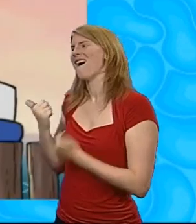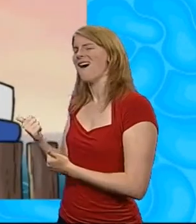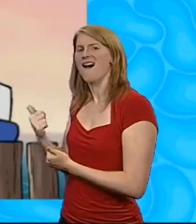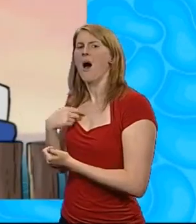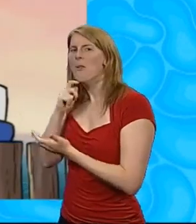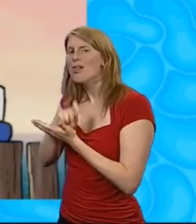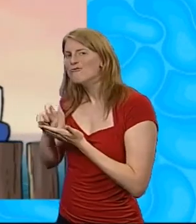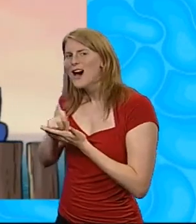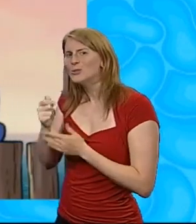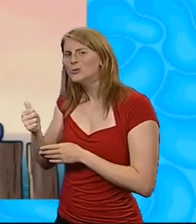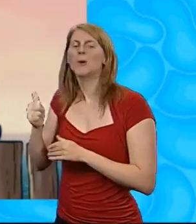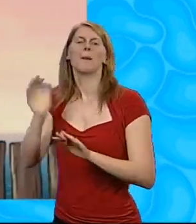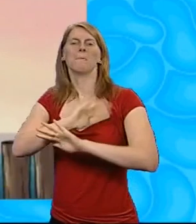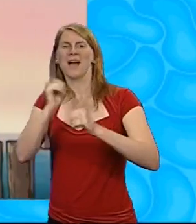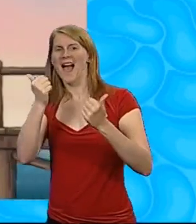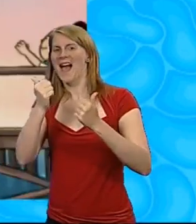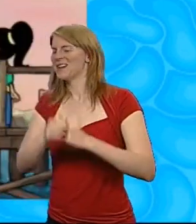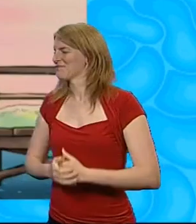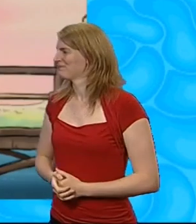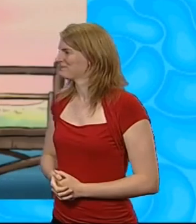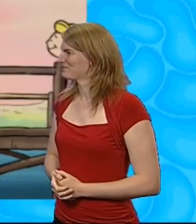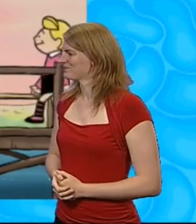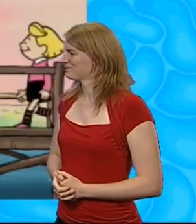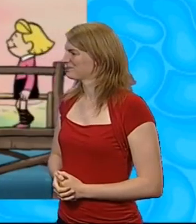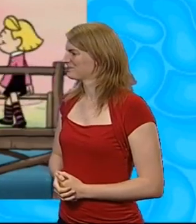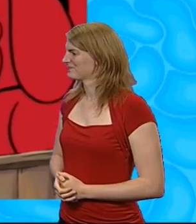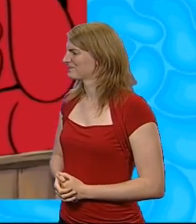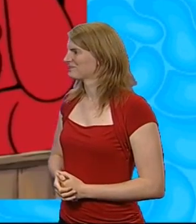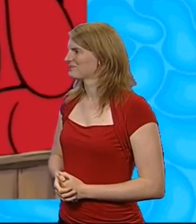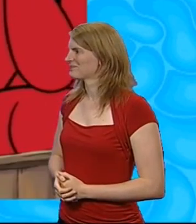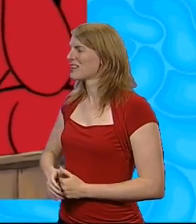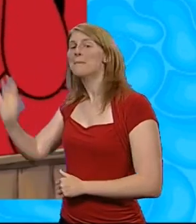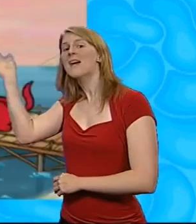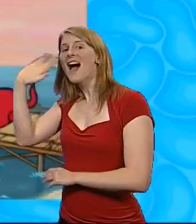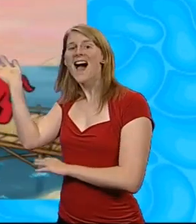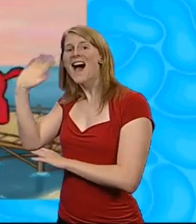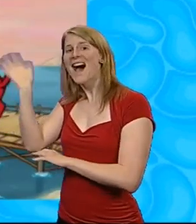Bye. I'll write you soon. Me, too. Bye!